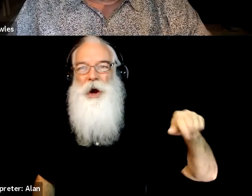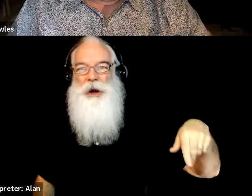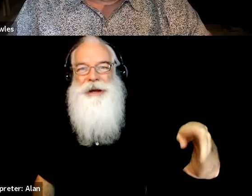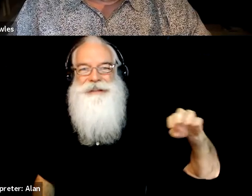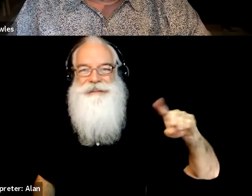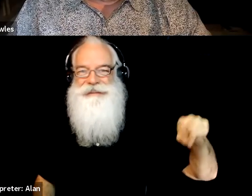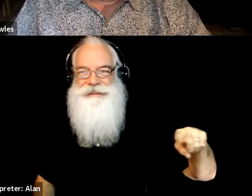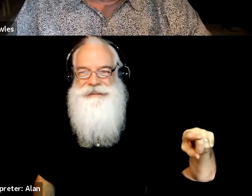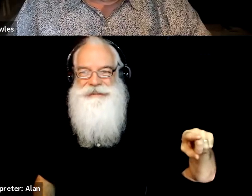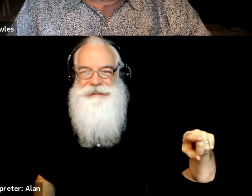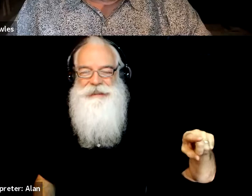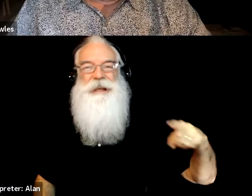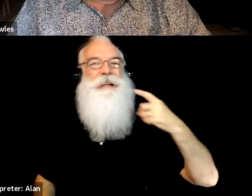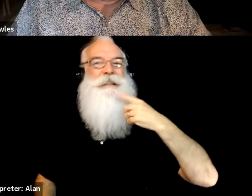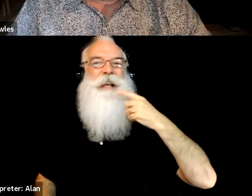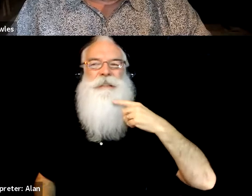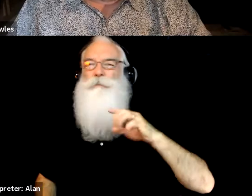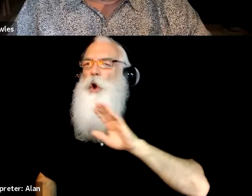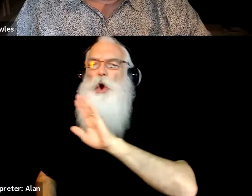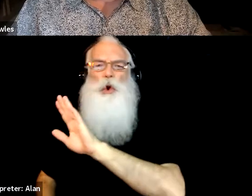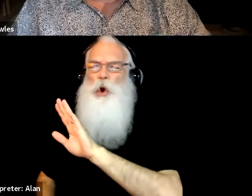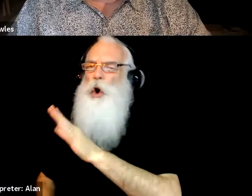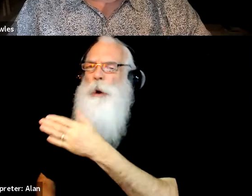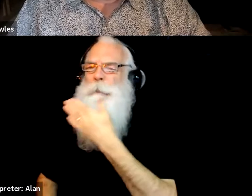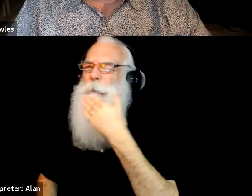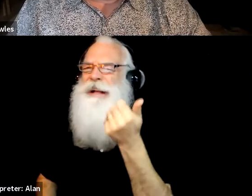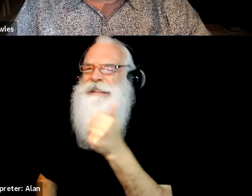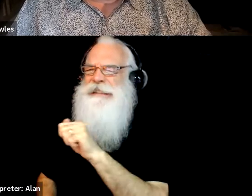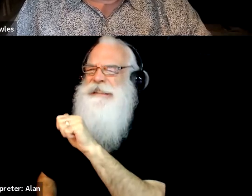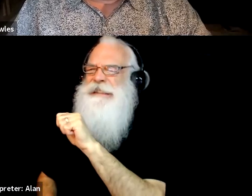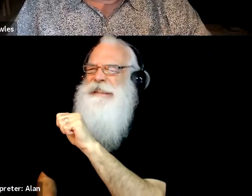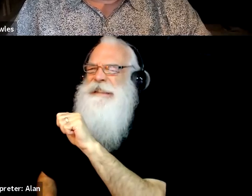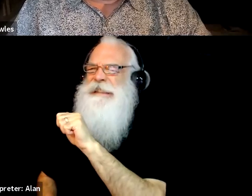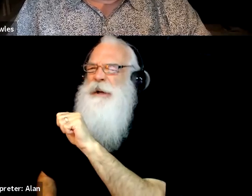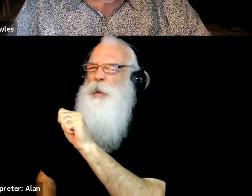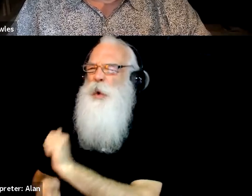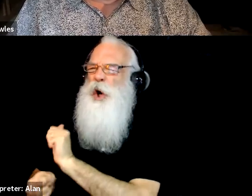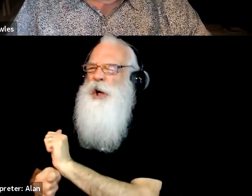best 10% of their work. But I'm not young, so if I get 50%, I'm really happy.